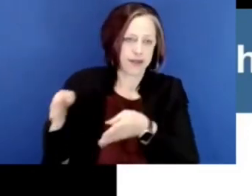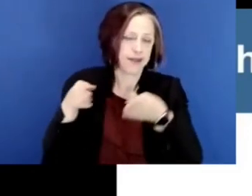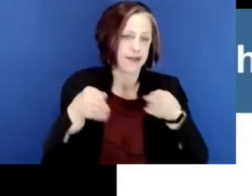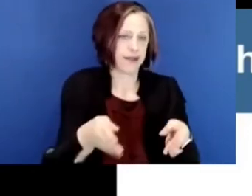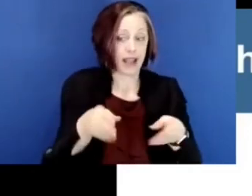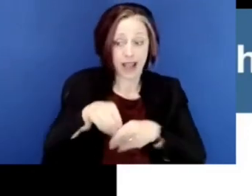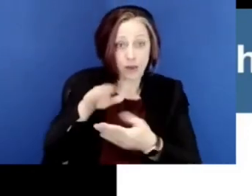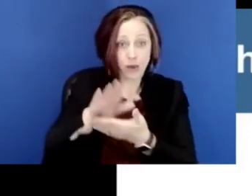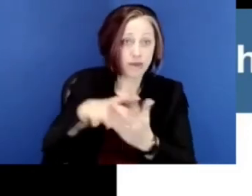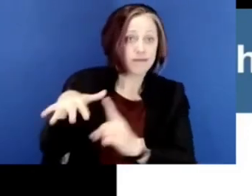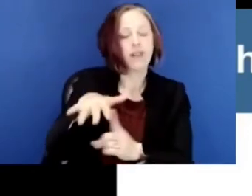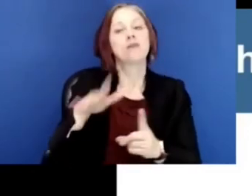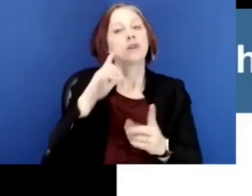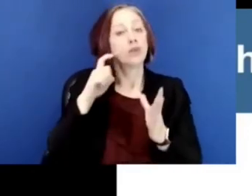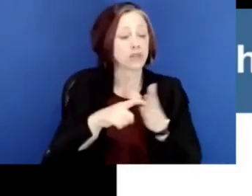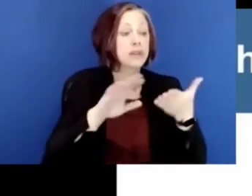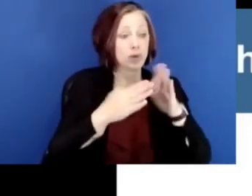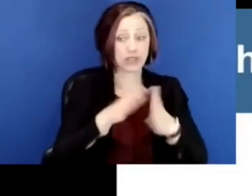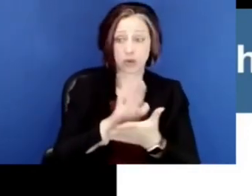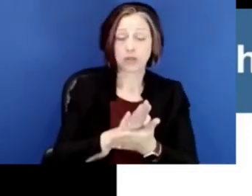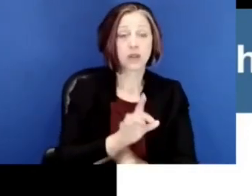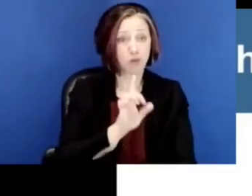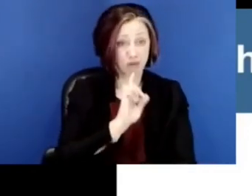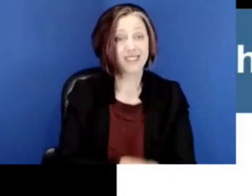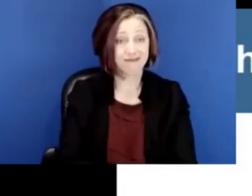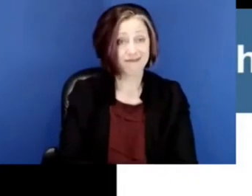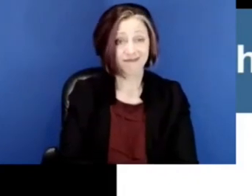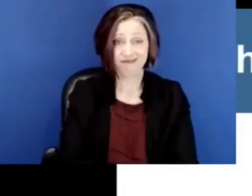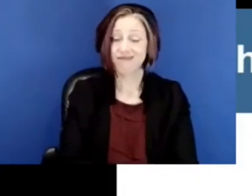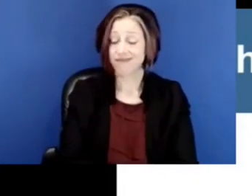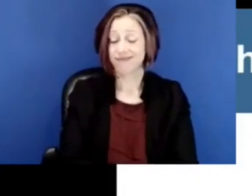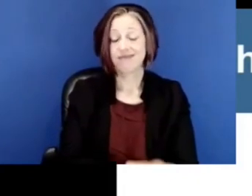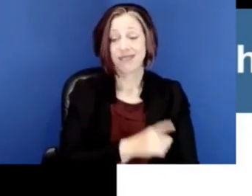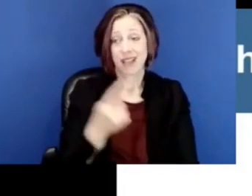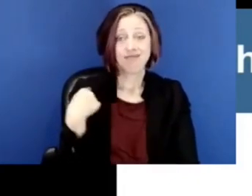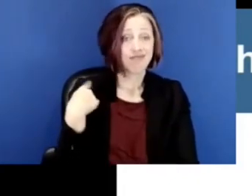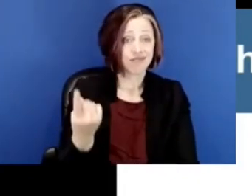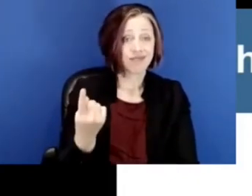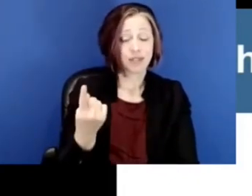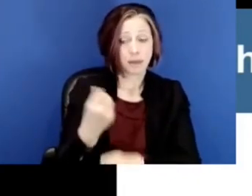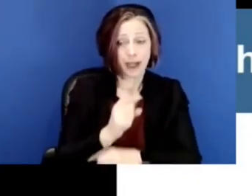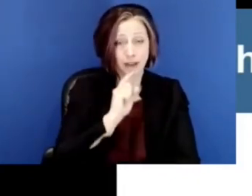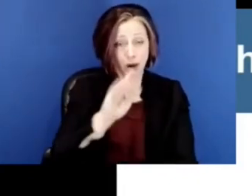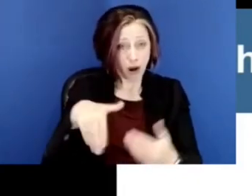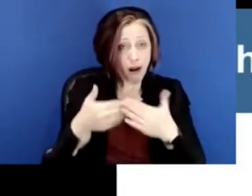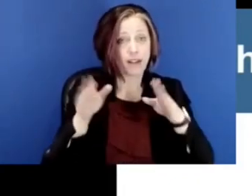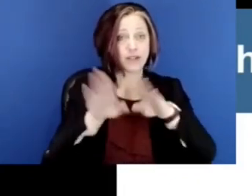way. In the school environment, we've seen how community schools have really been able to make sure that all